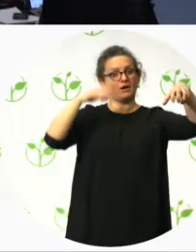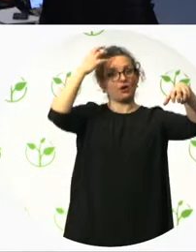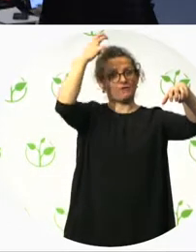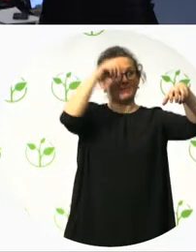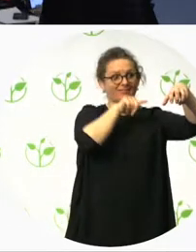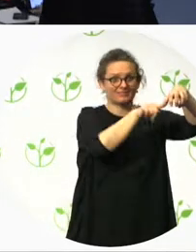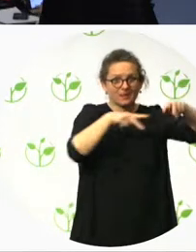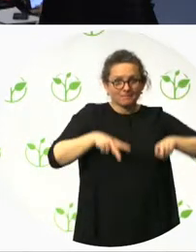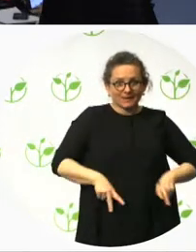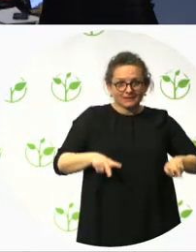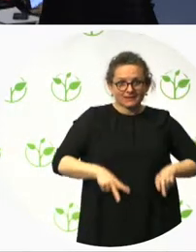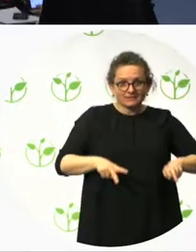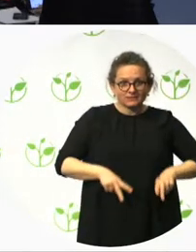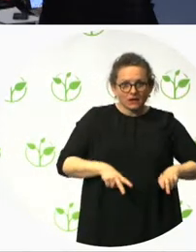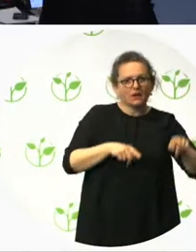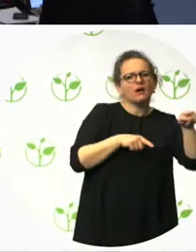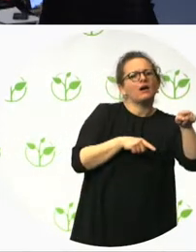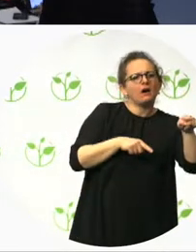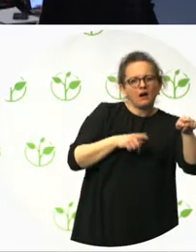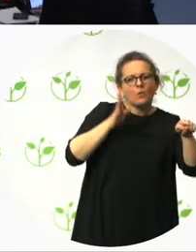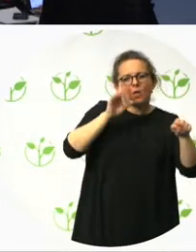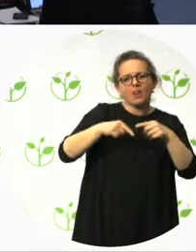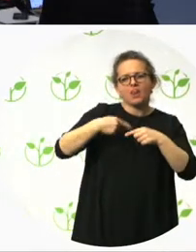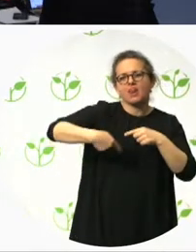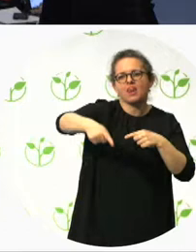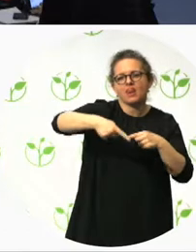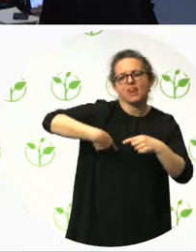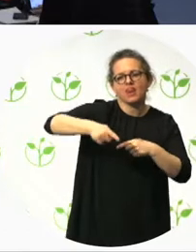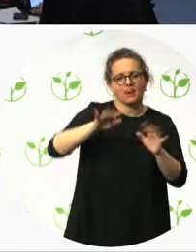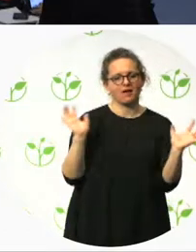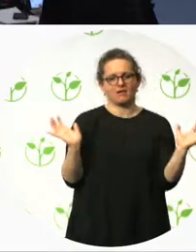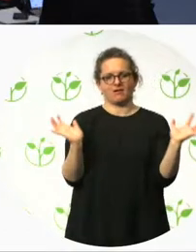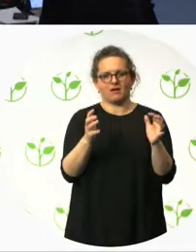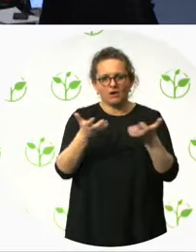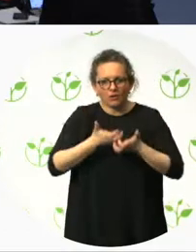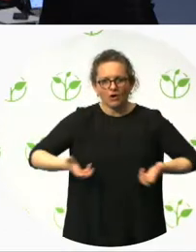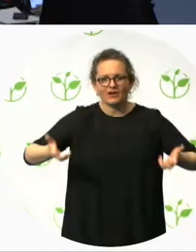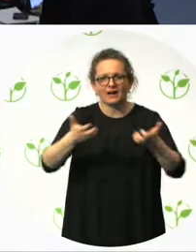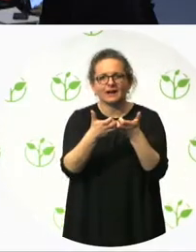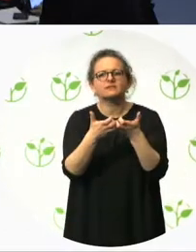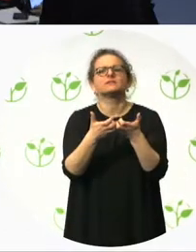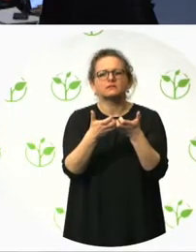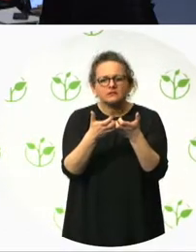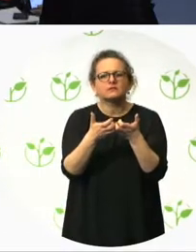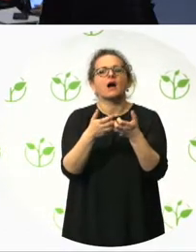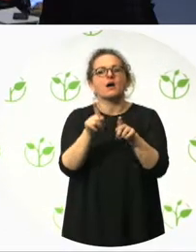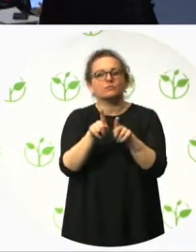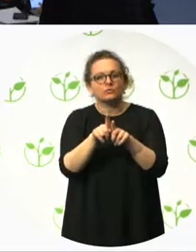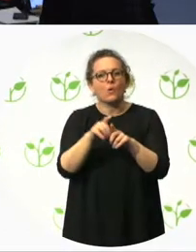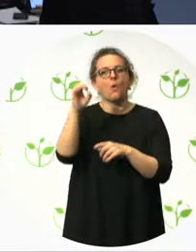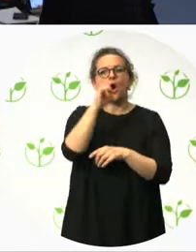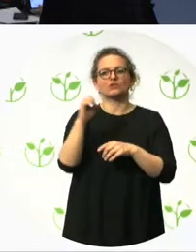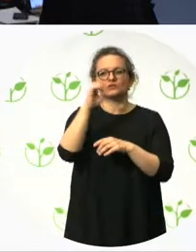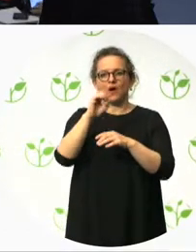And a former mayor of Oslo. She has also lots of experience regarding the UN and the Convention on Rights of People with